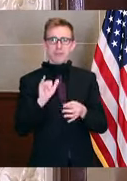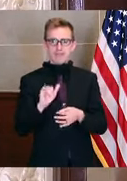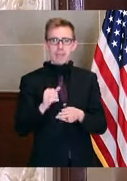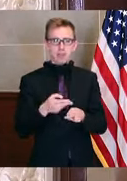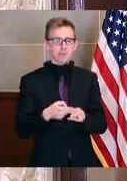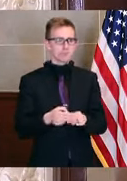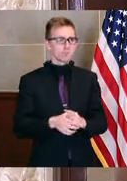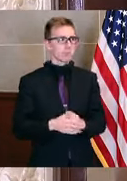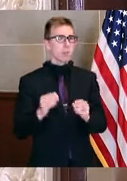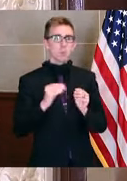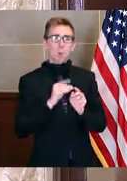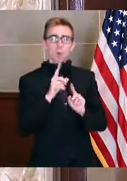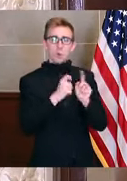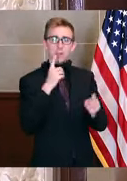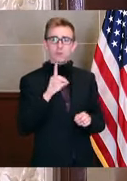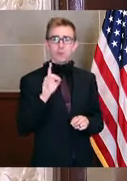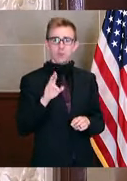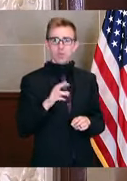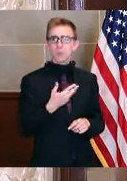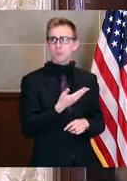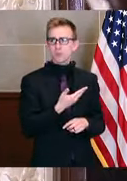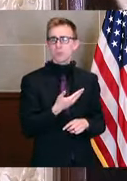And if you have some other question for Dr. Williams.